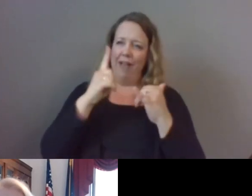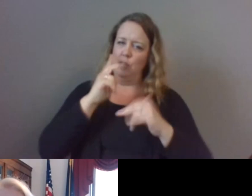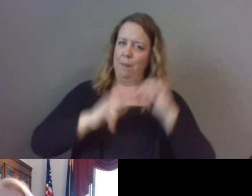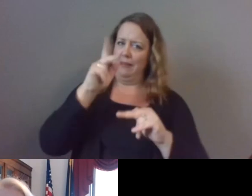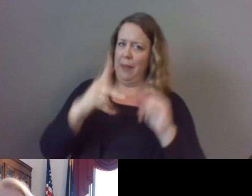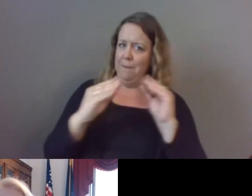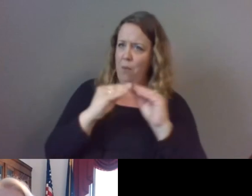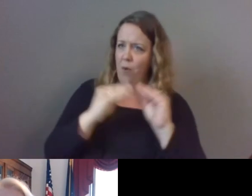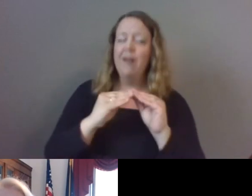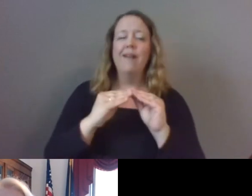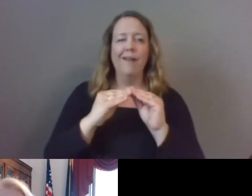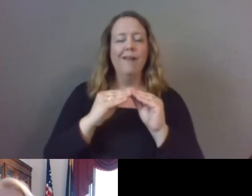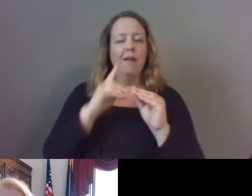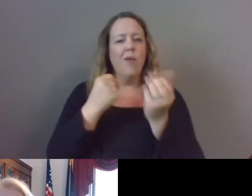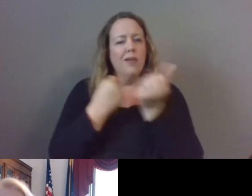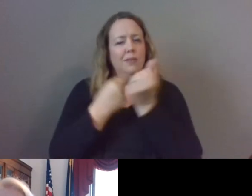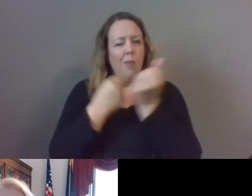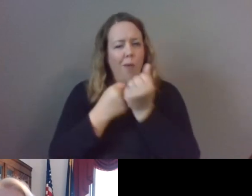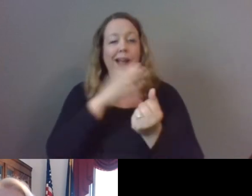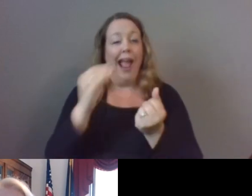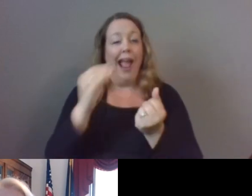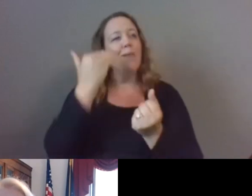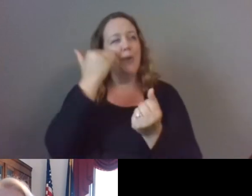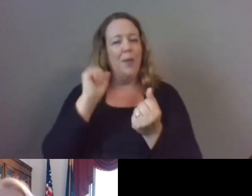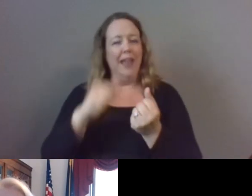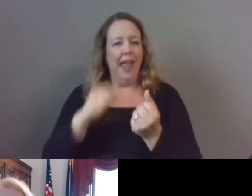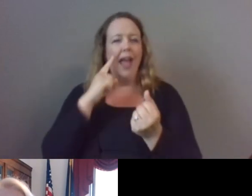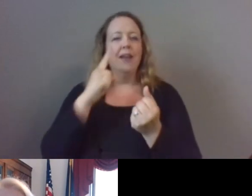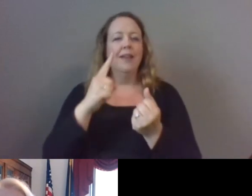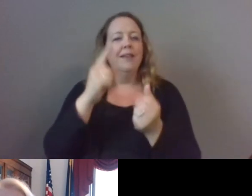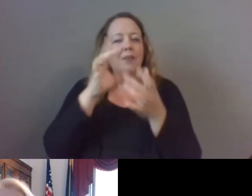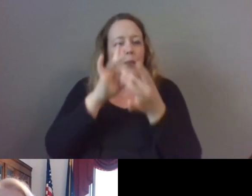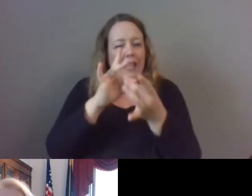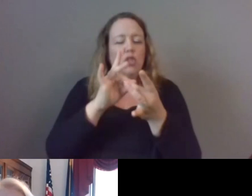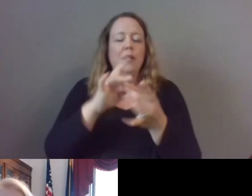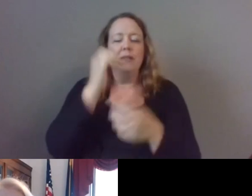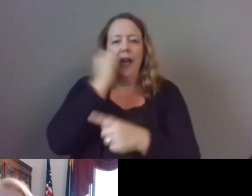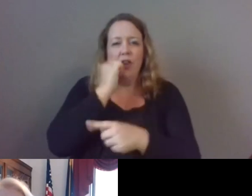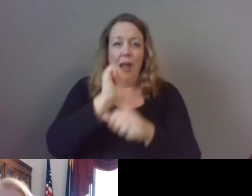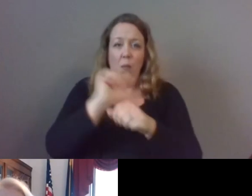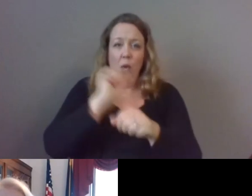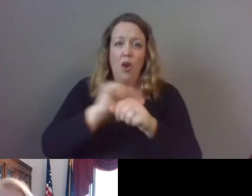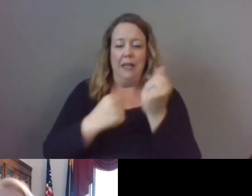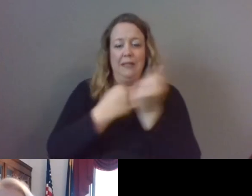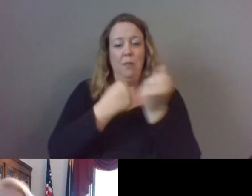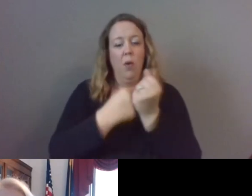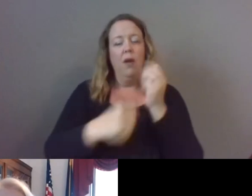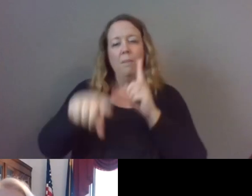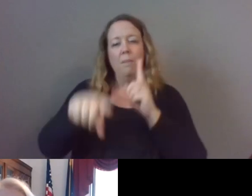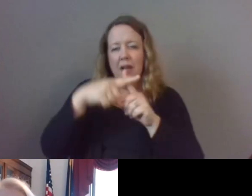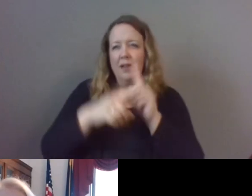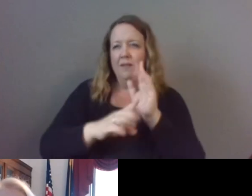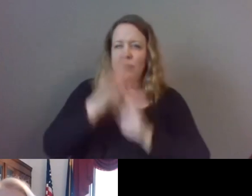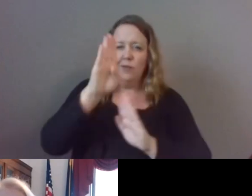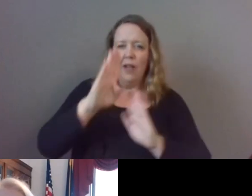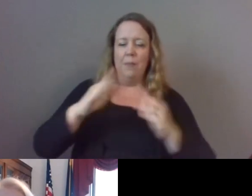know that we can intentionally build relationships into our day to day work that supports positive youth development and well-being. And we're going to unpack